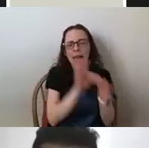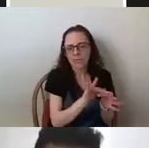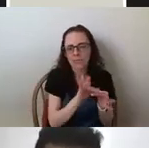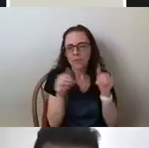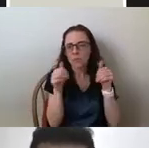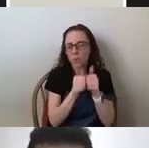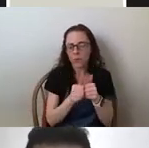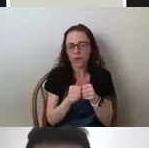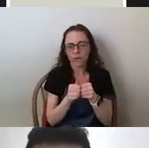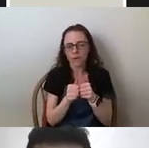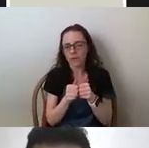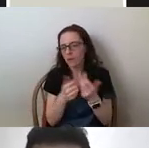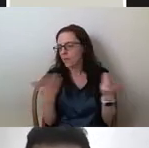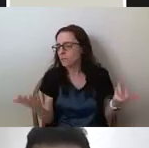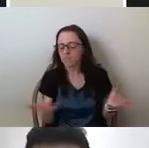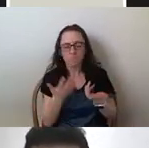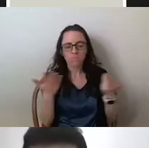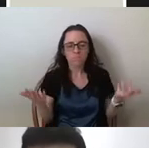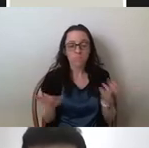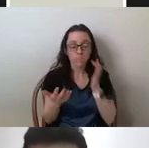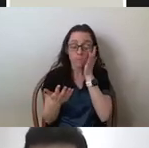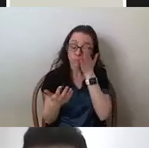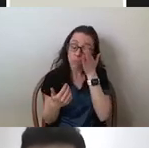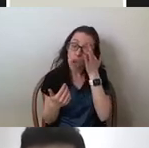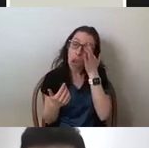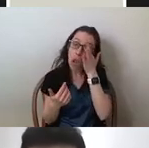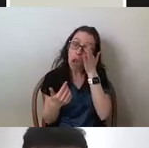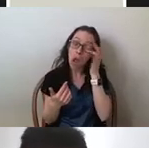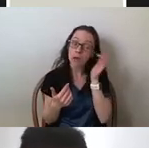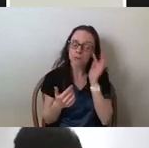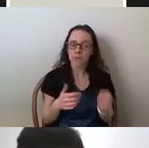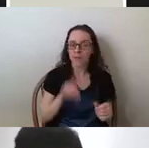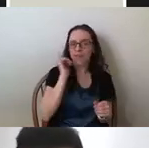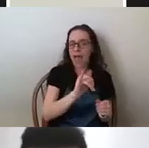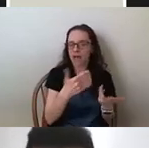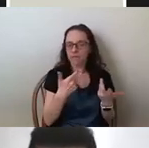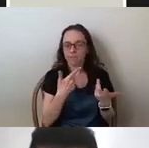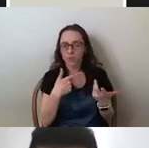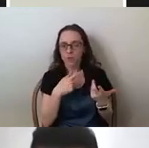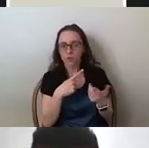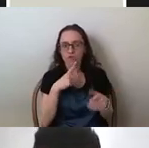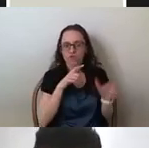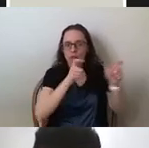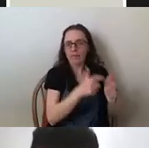um, sort of relegation of, uh, of, uh, proximal epistemologies. Uh, thank you.